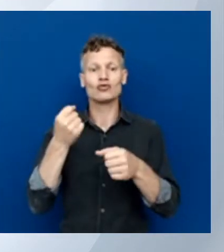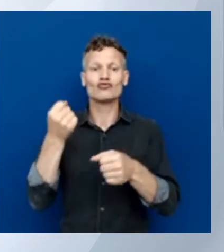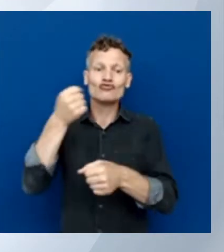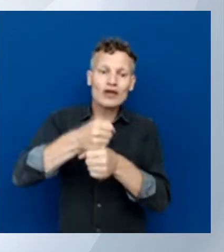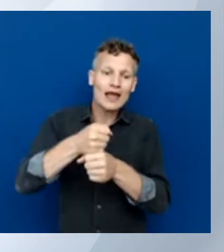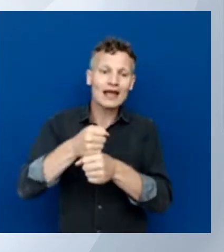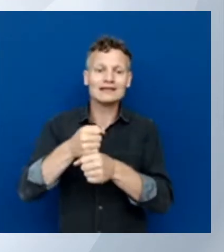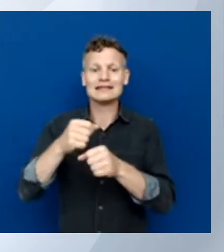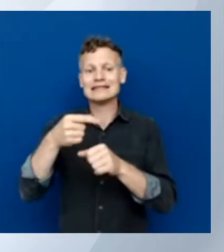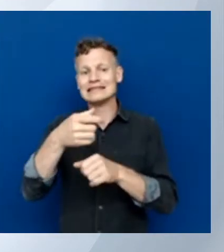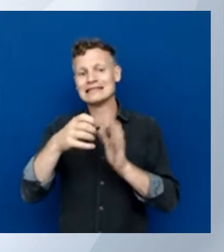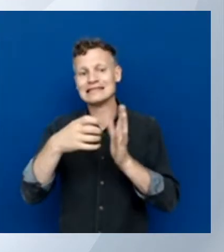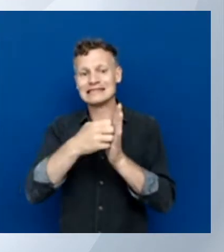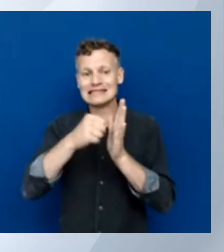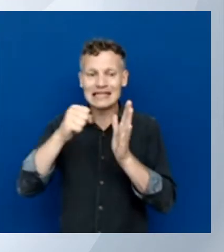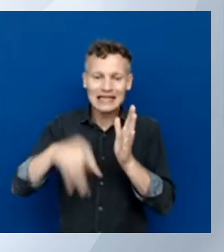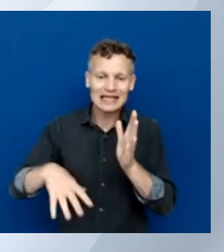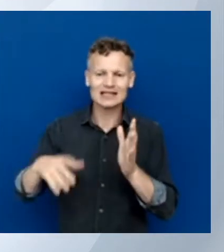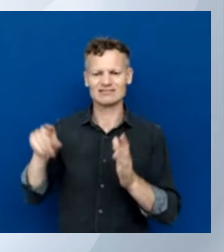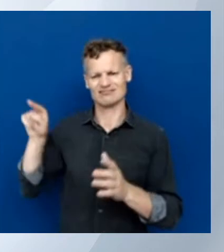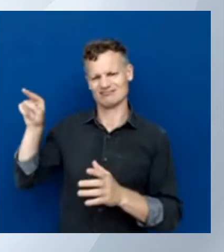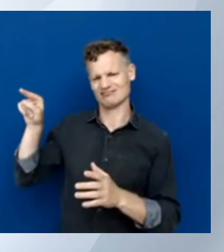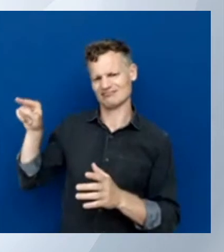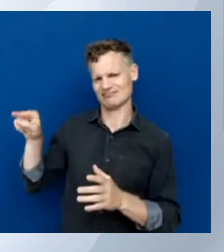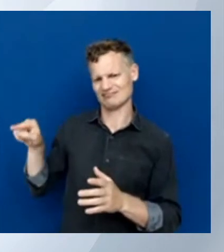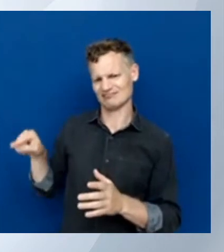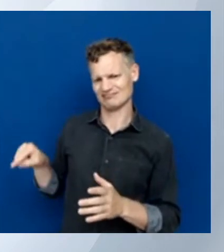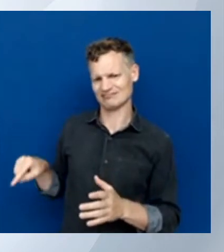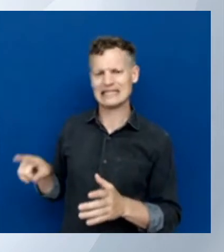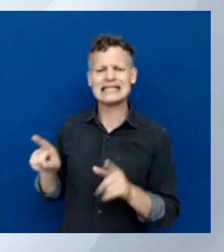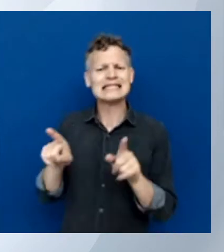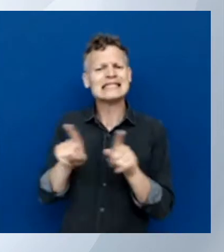Except they use different names because otherwise it would be too easy.